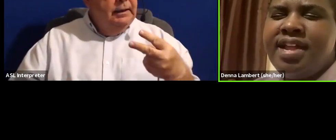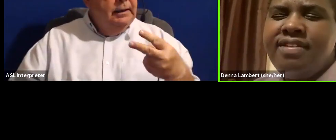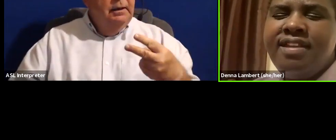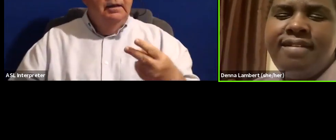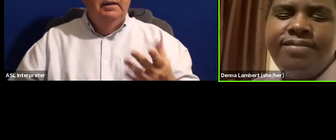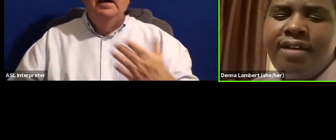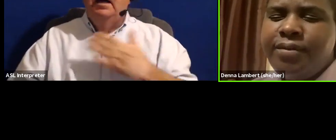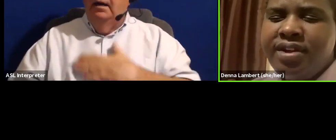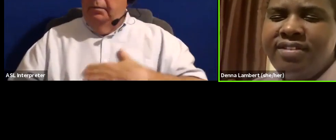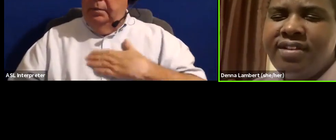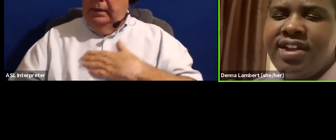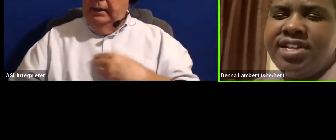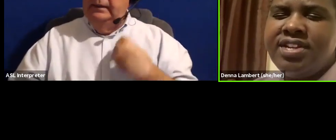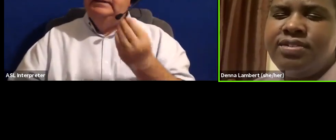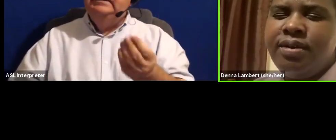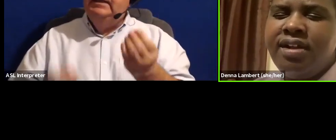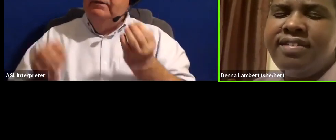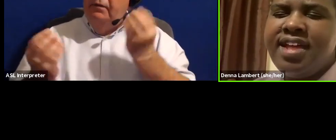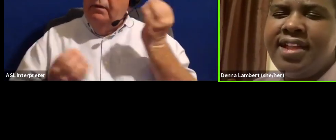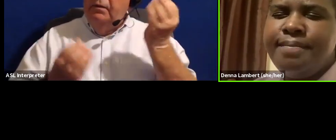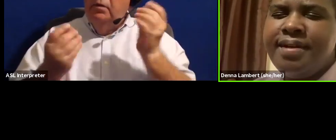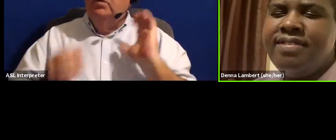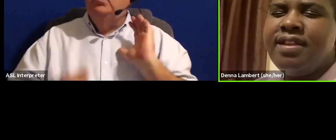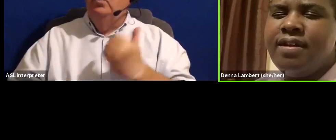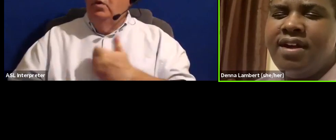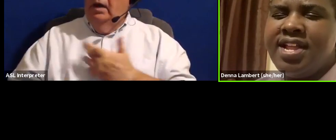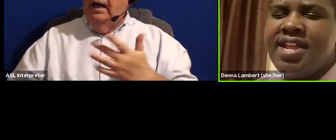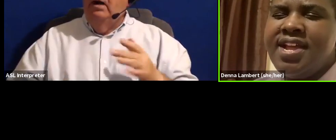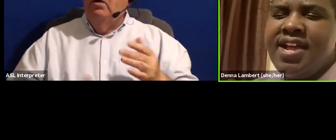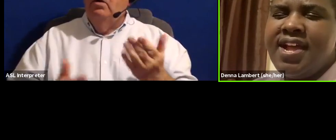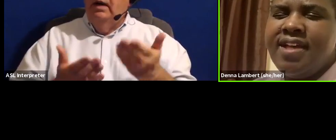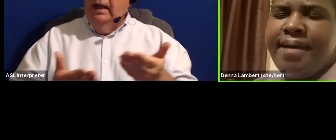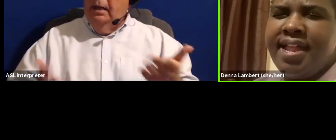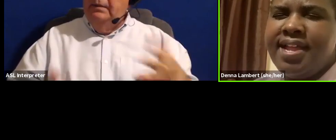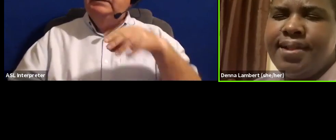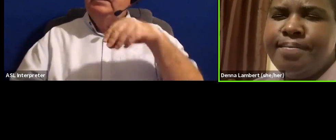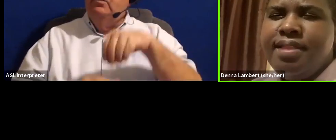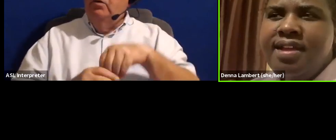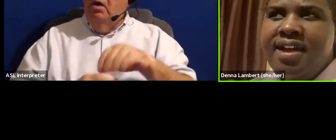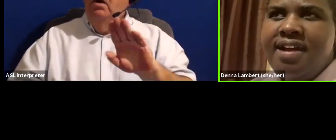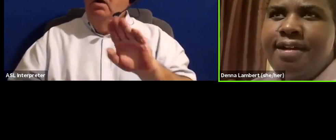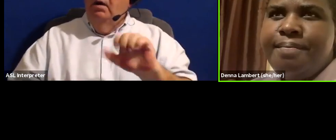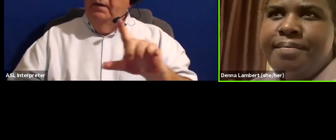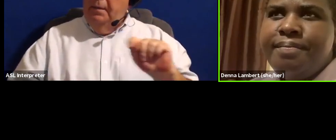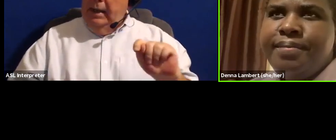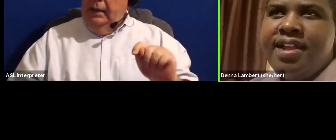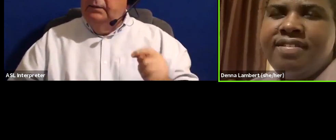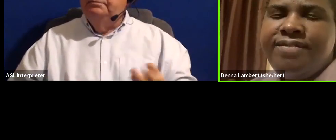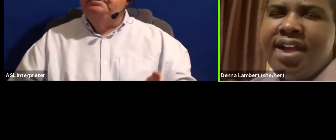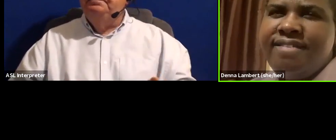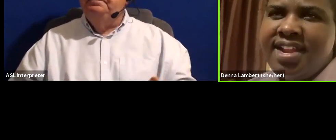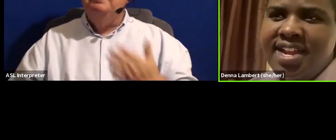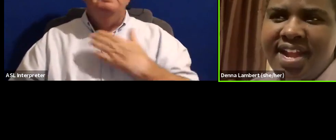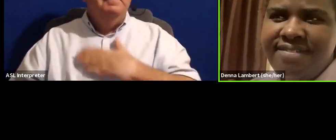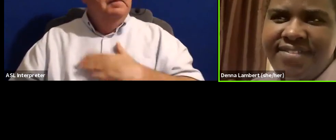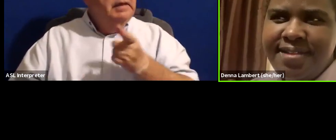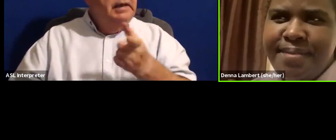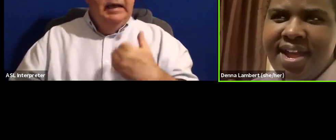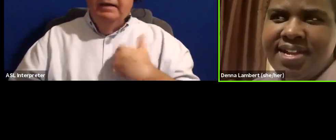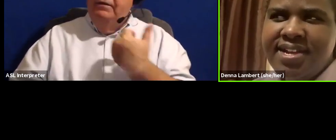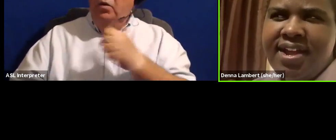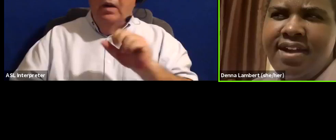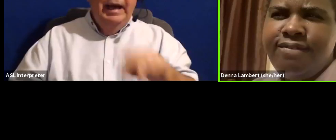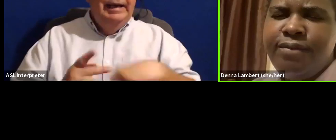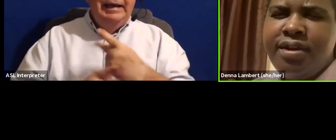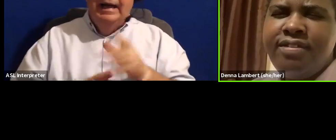Please give thoughtful consideration to all of the elements that are on the ballot. Please, if you have any kind of